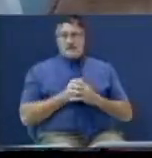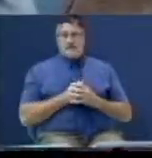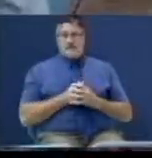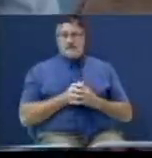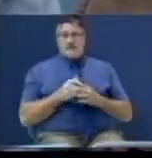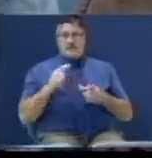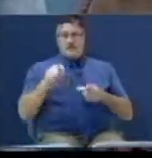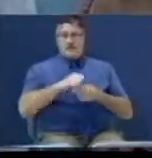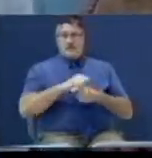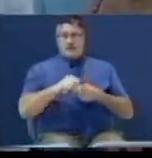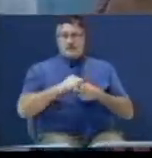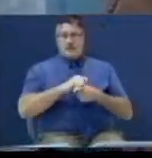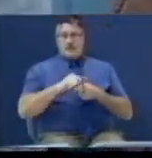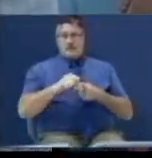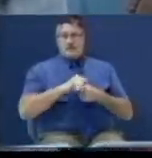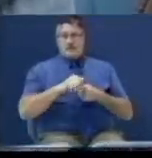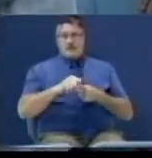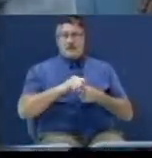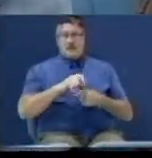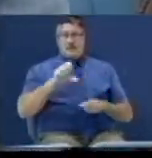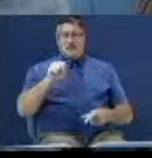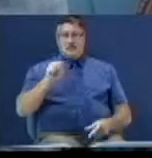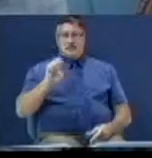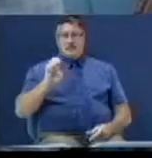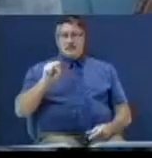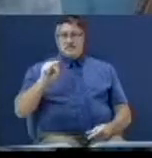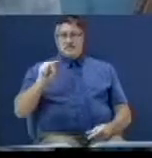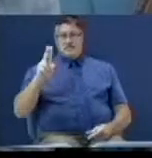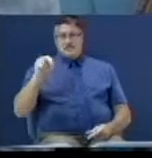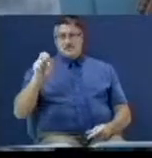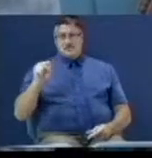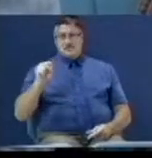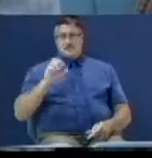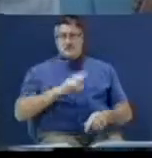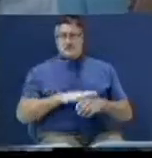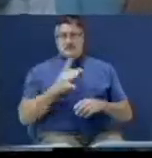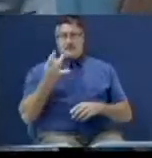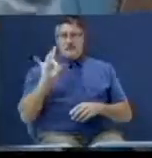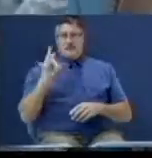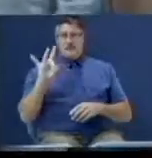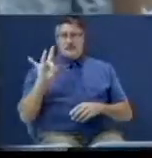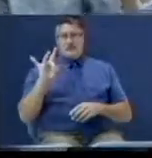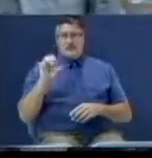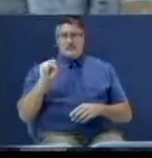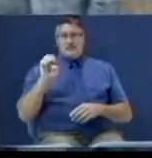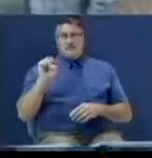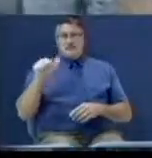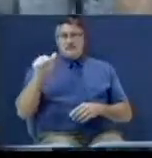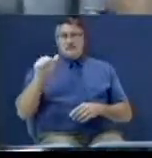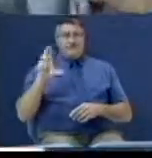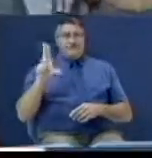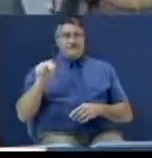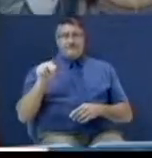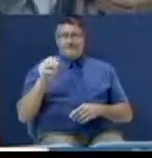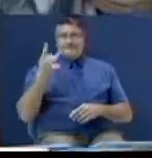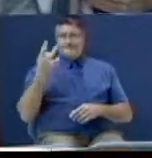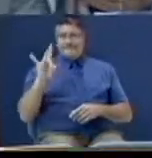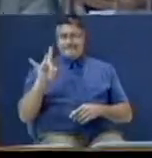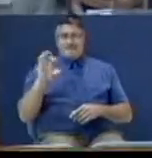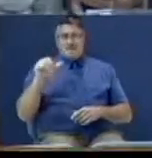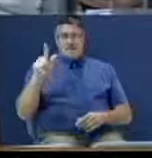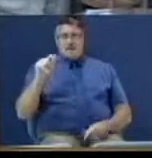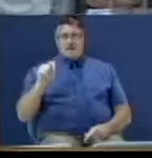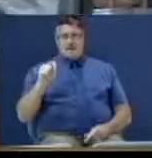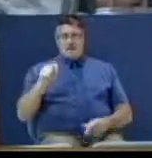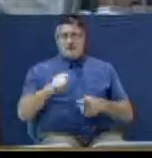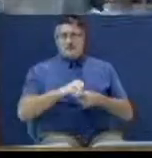training session. He's gonna tell you about tonight on the 18th of September, October, and it's